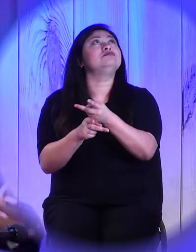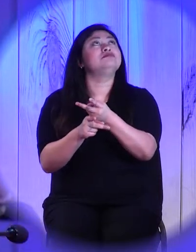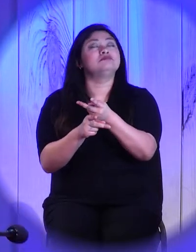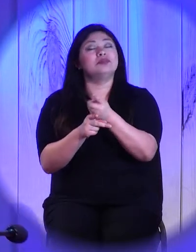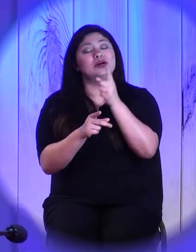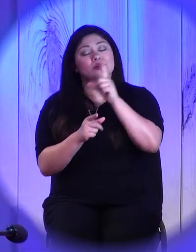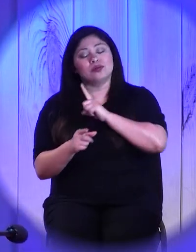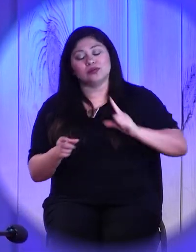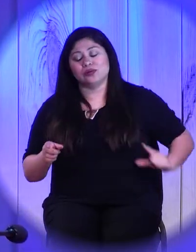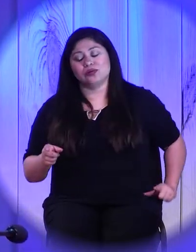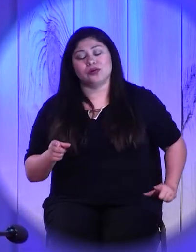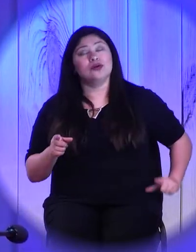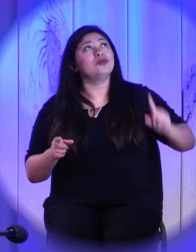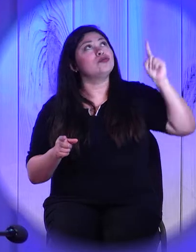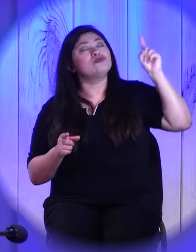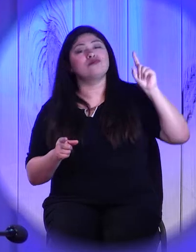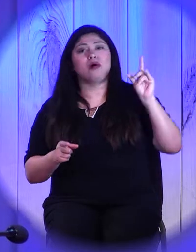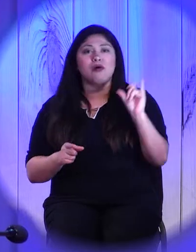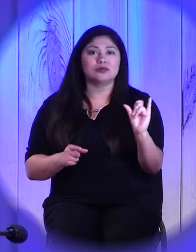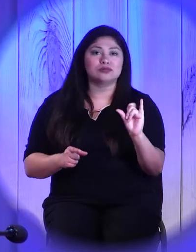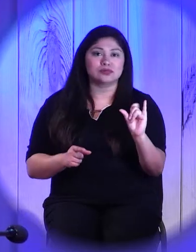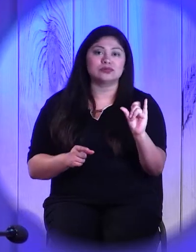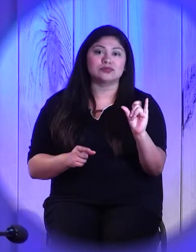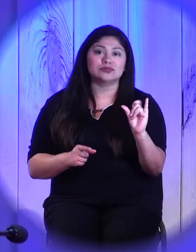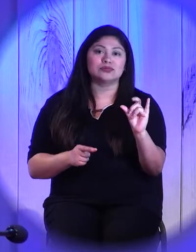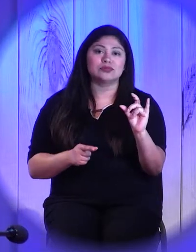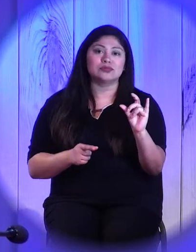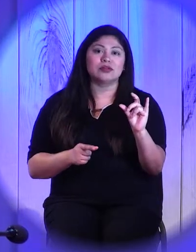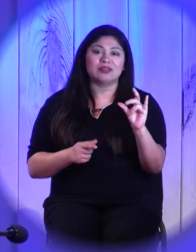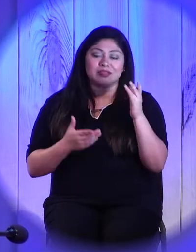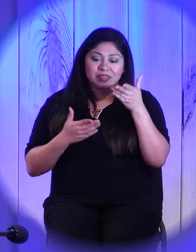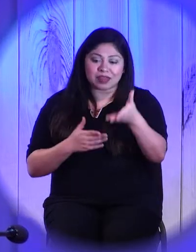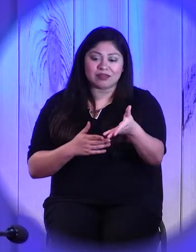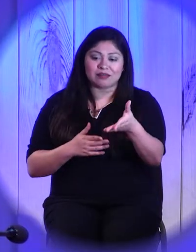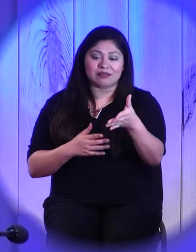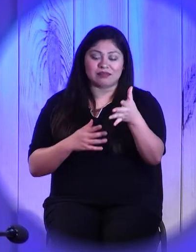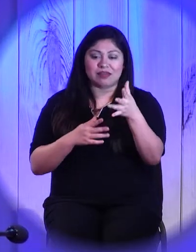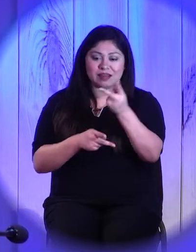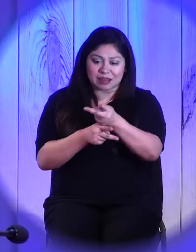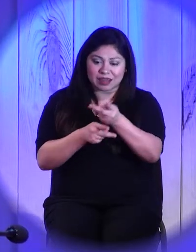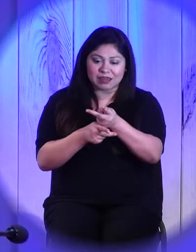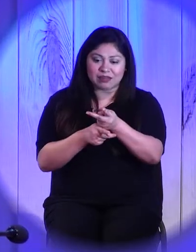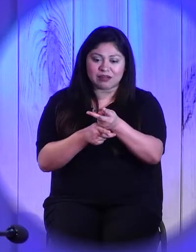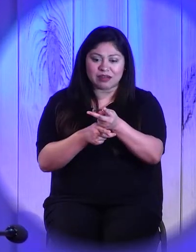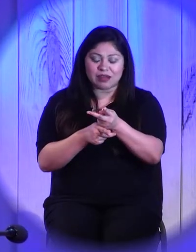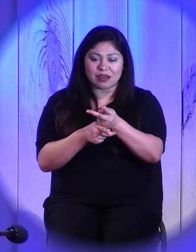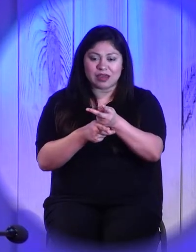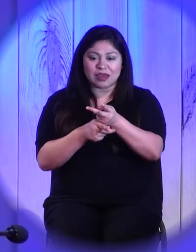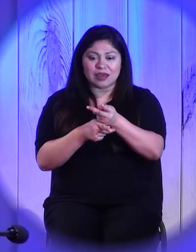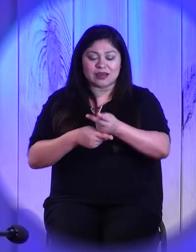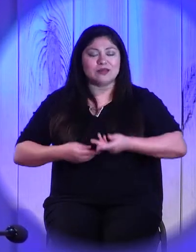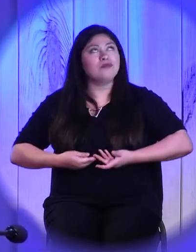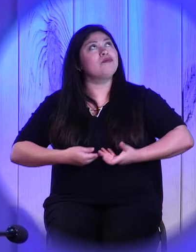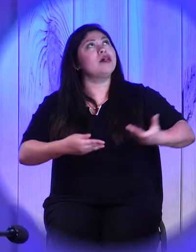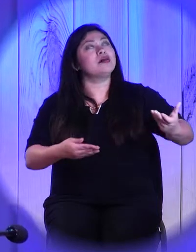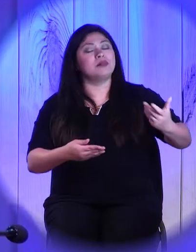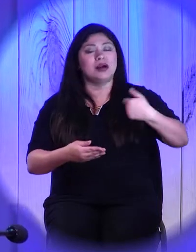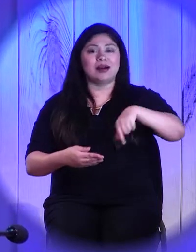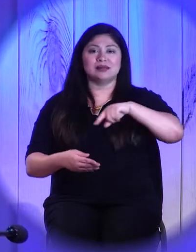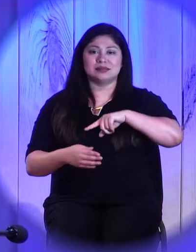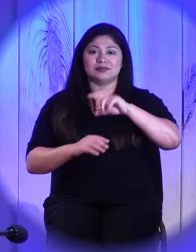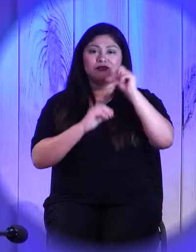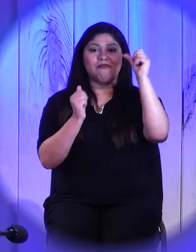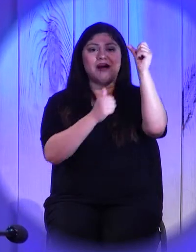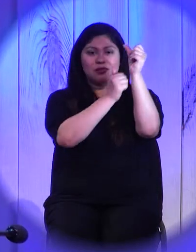as you care for us, part of that care is welcoming us to follow you, inviting us to